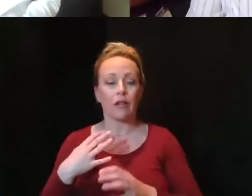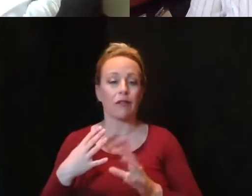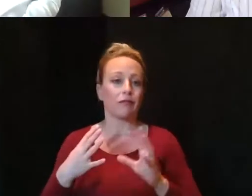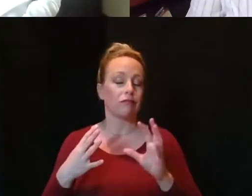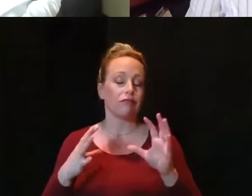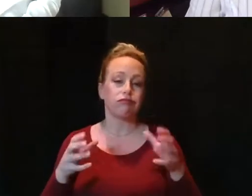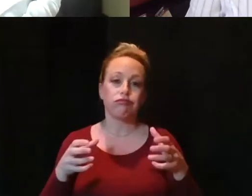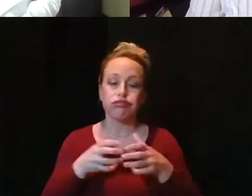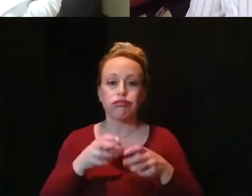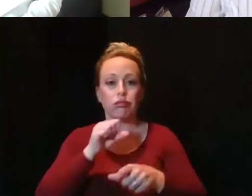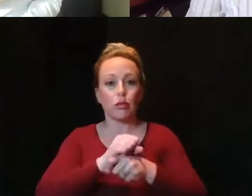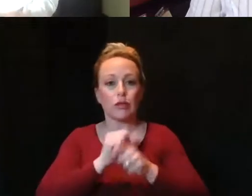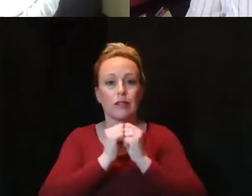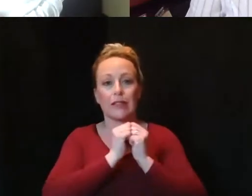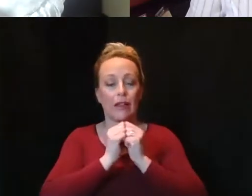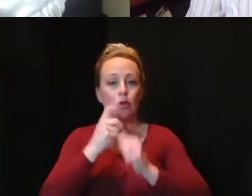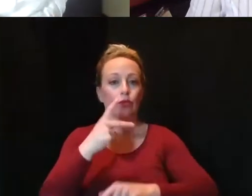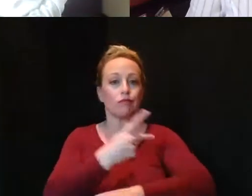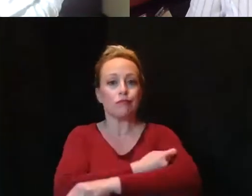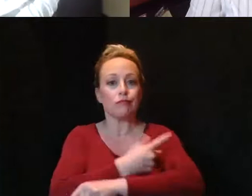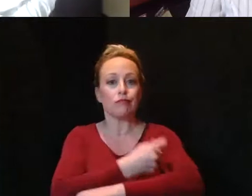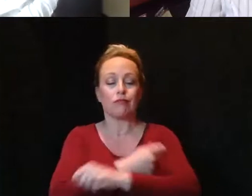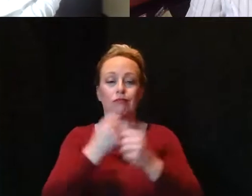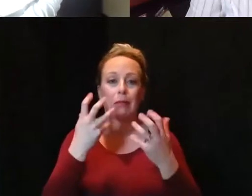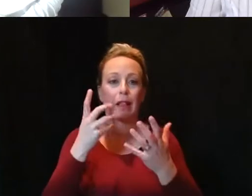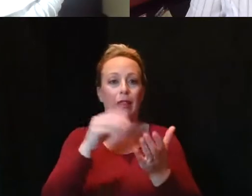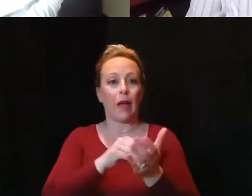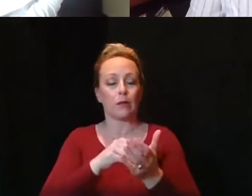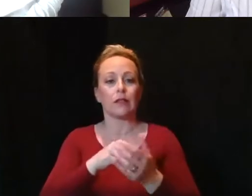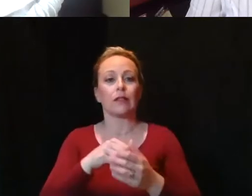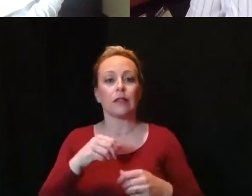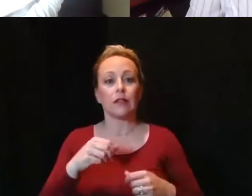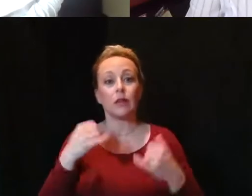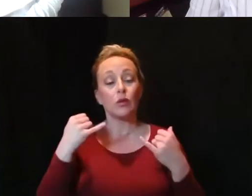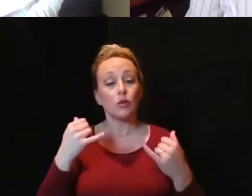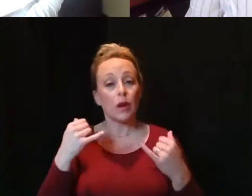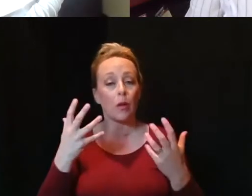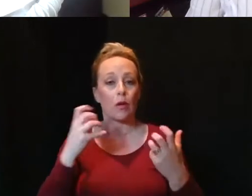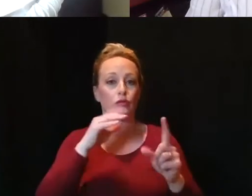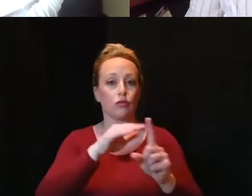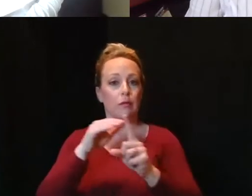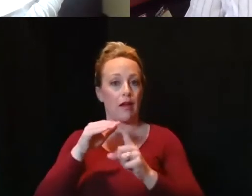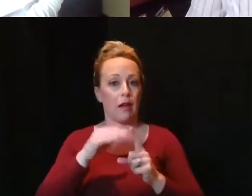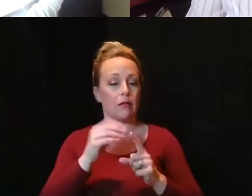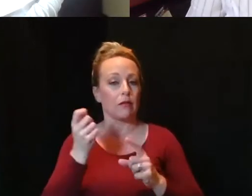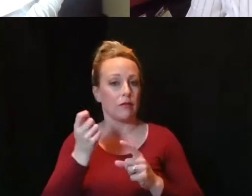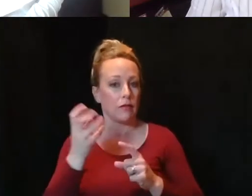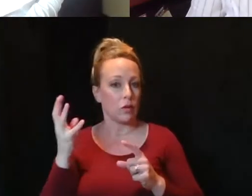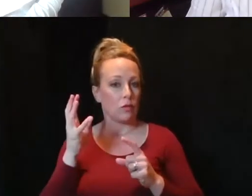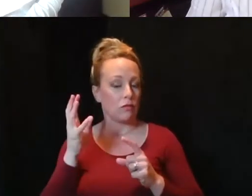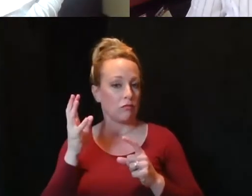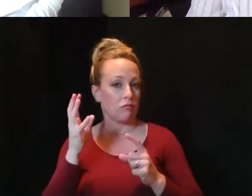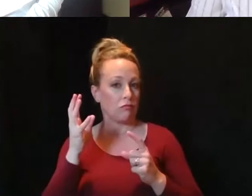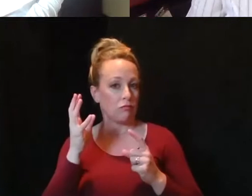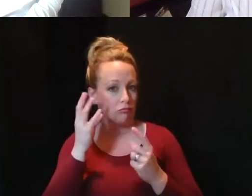vaccines. Today, we are giving some updates and reminders about the clinics in Milan. First of all, you probably heard